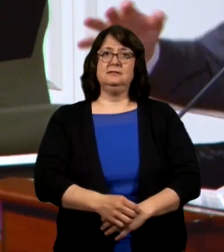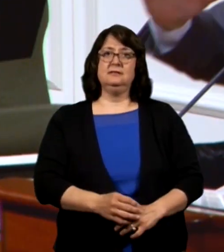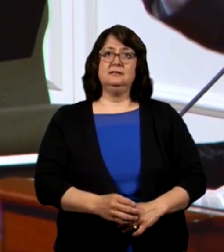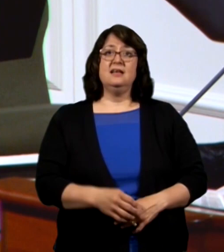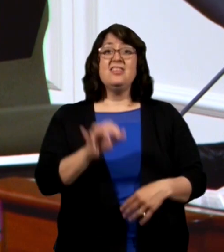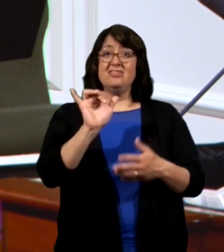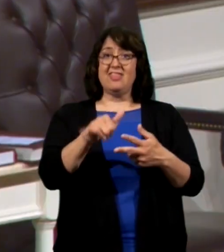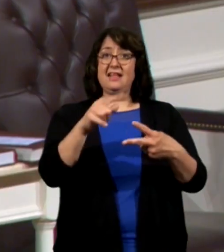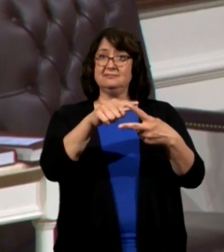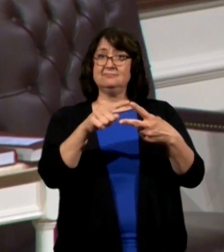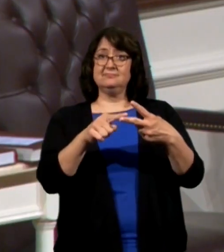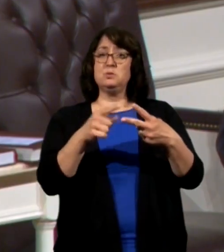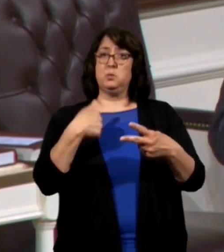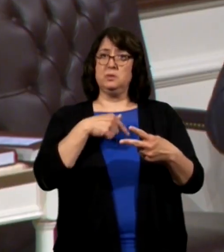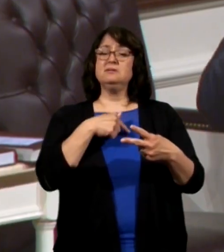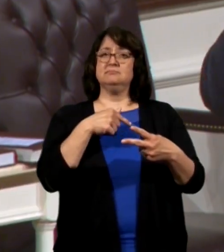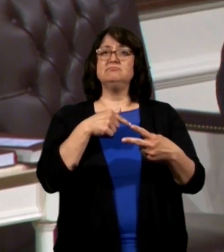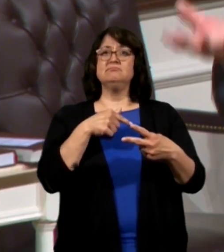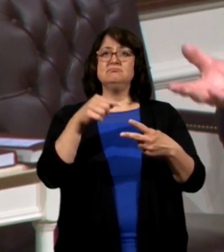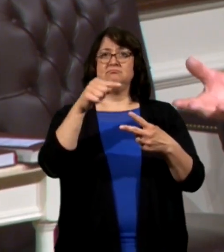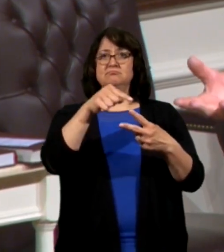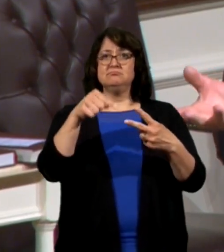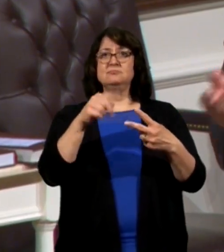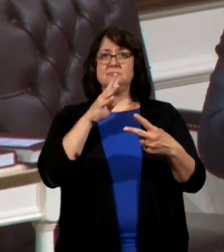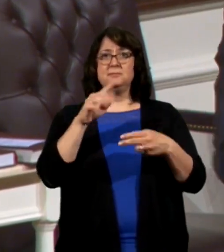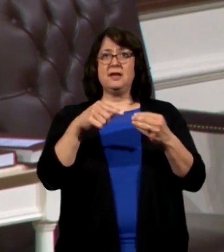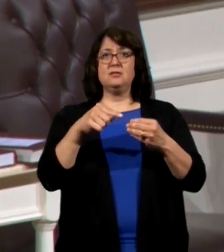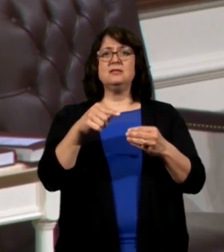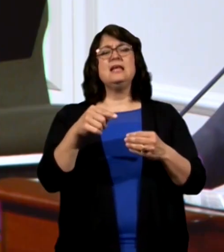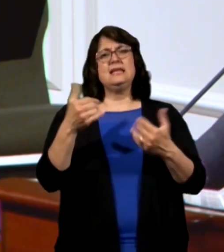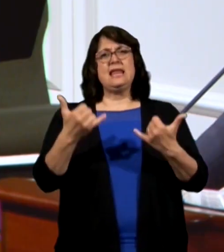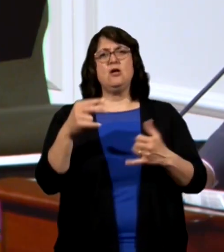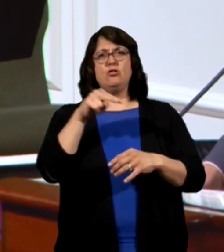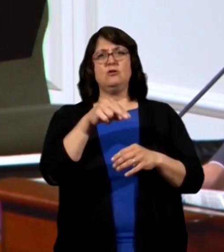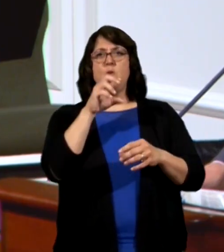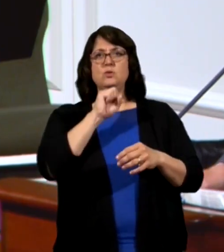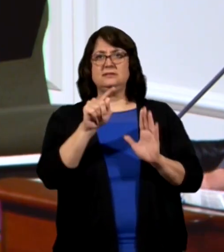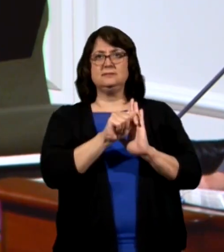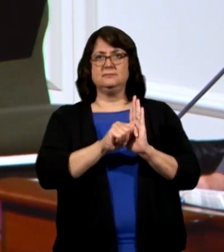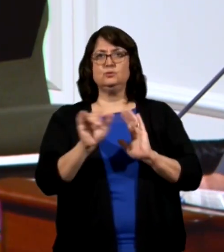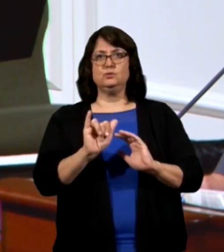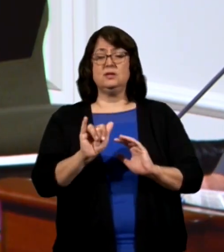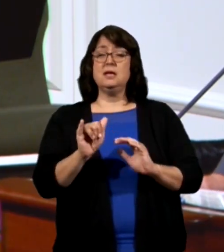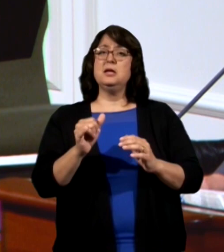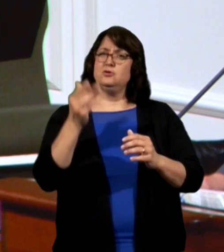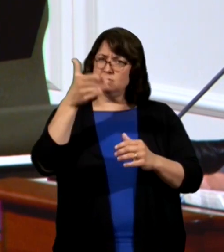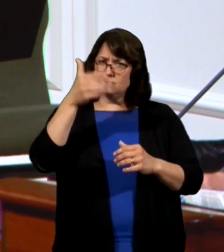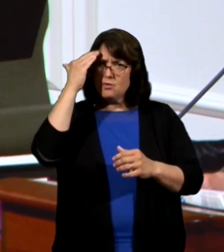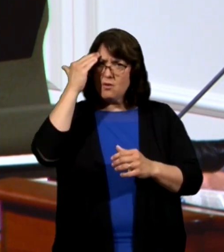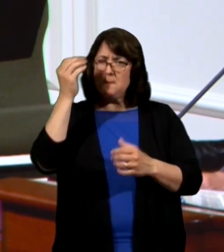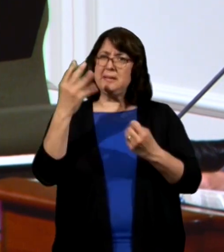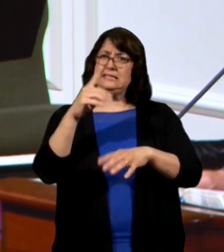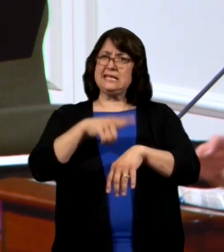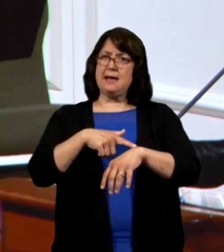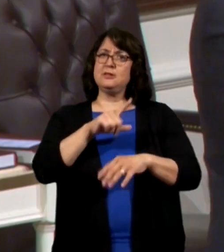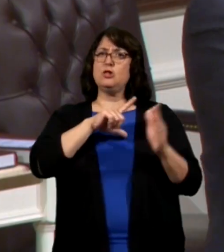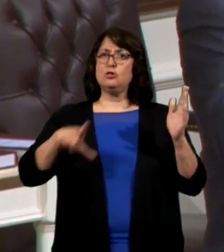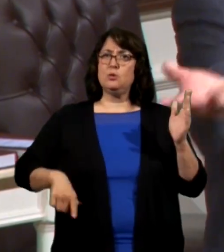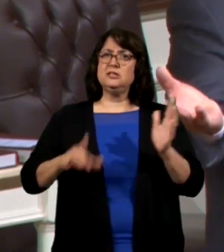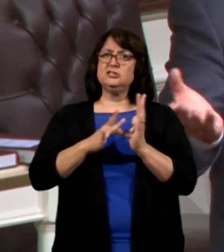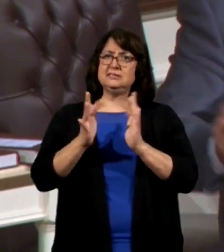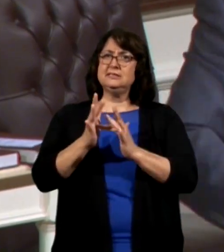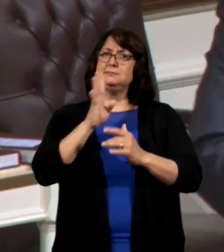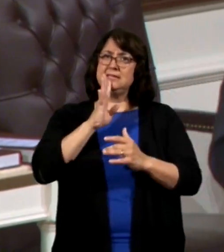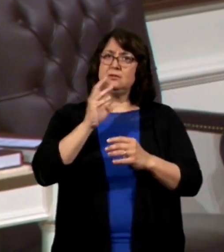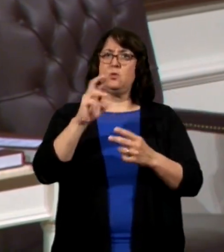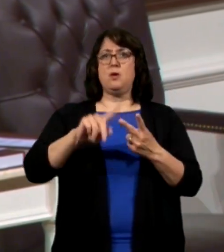And so that's just where we're going, and we're going to look at an Old Testament passage. You know, many times when the Lord Jesus would speak, or